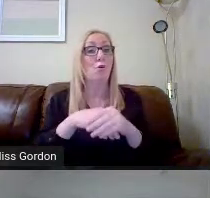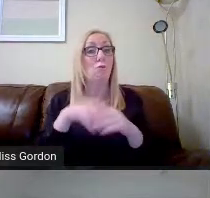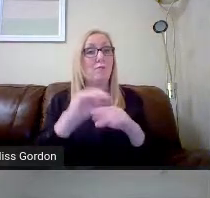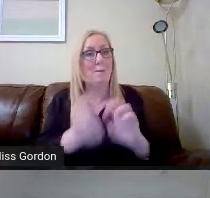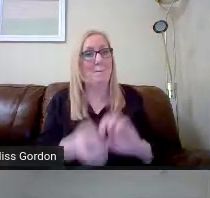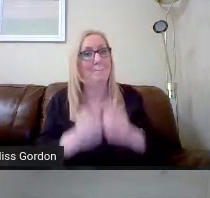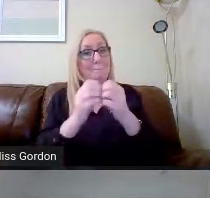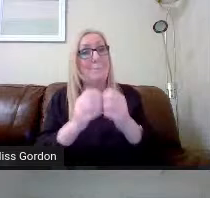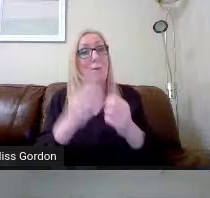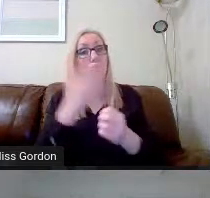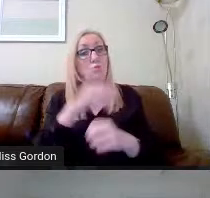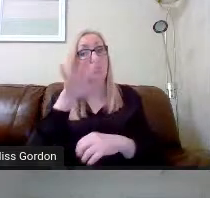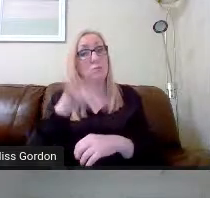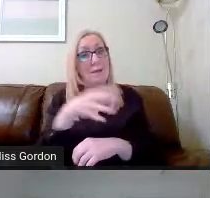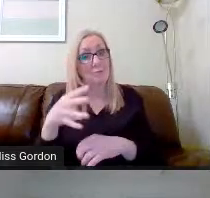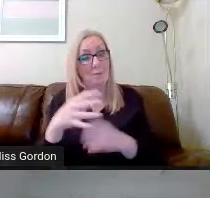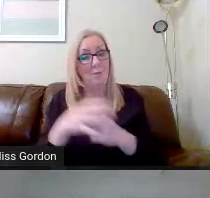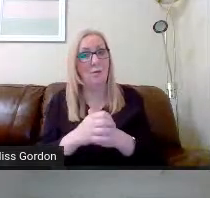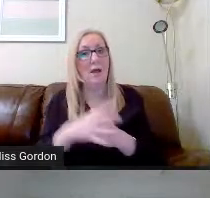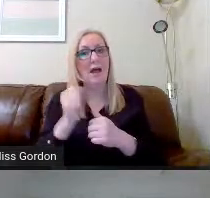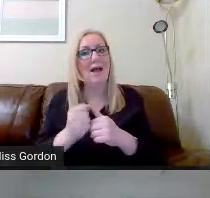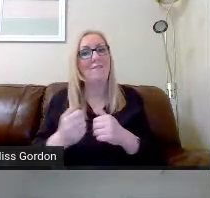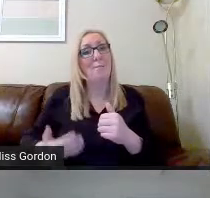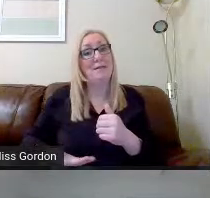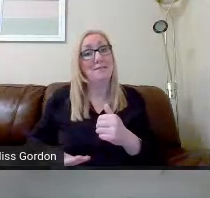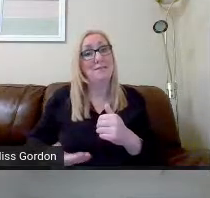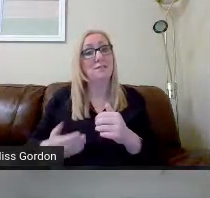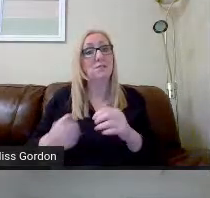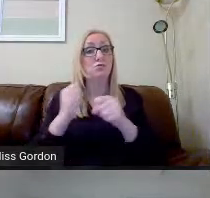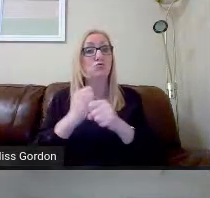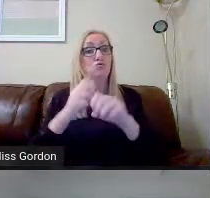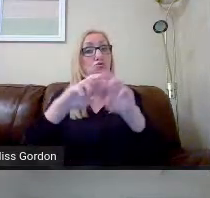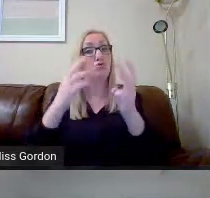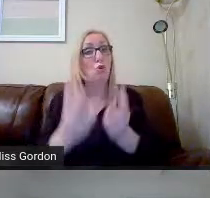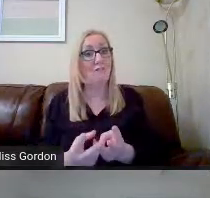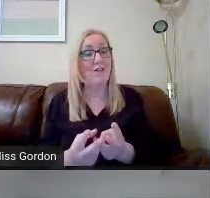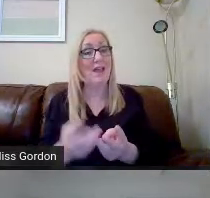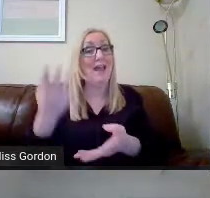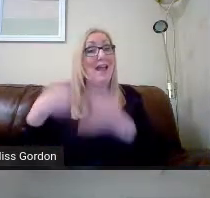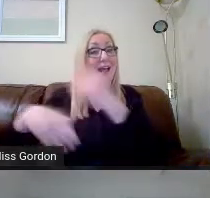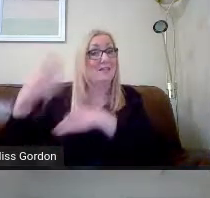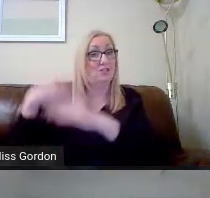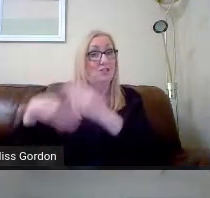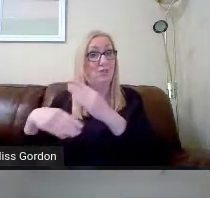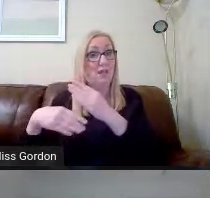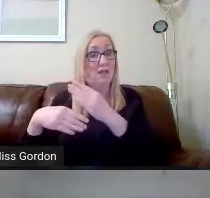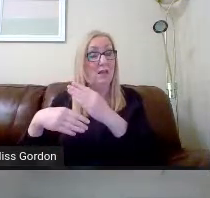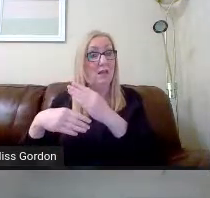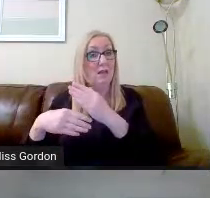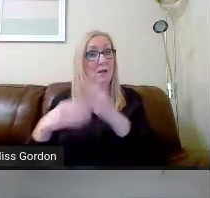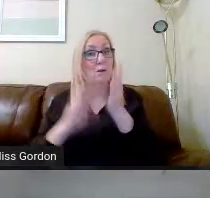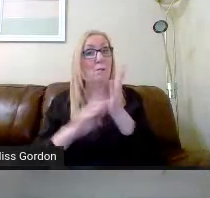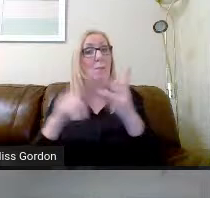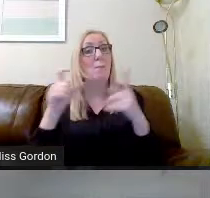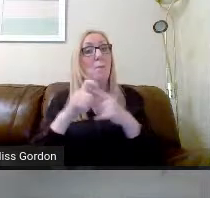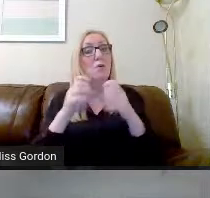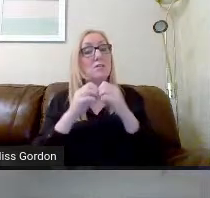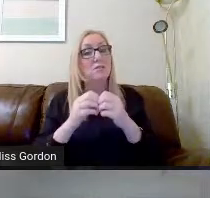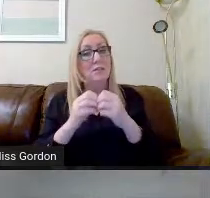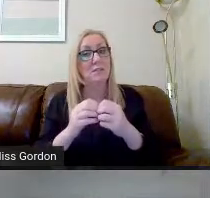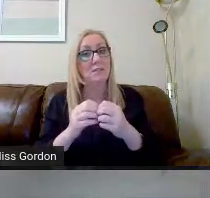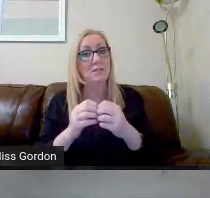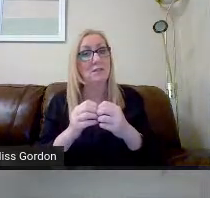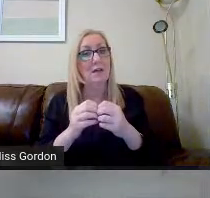have business, geography, history, modern studies, and religious, moral, and